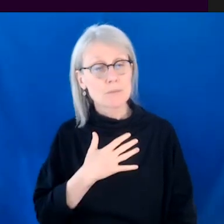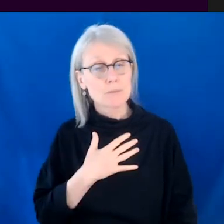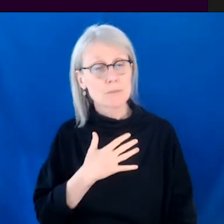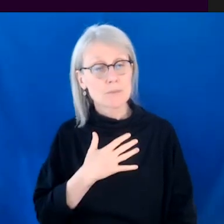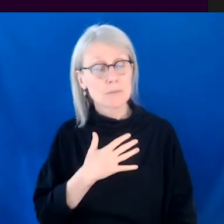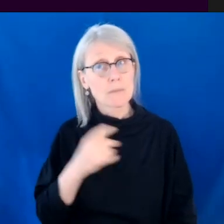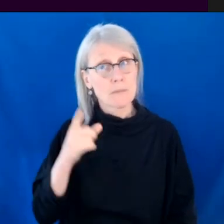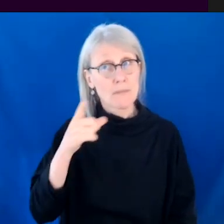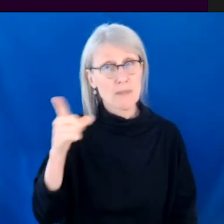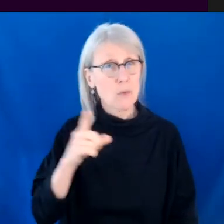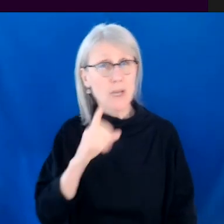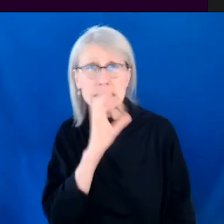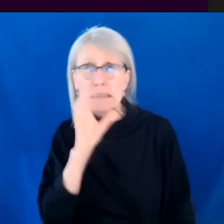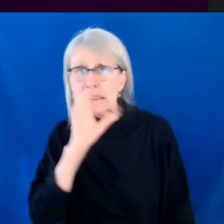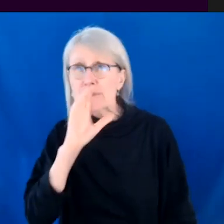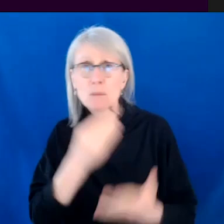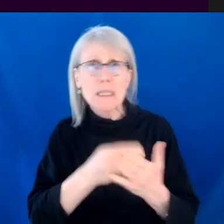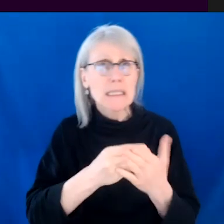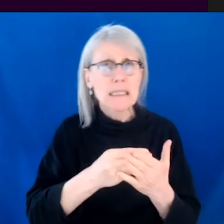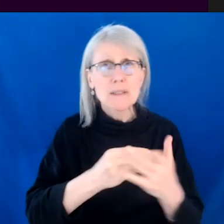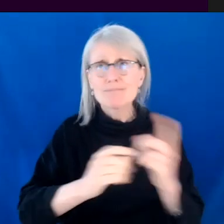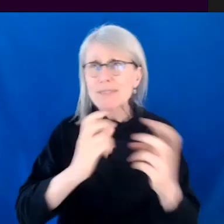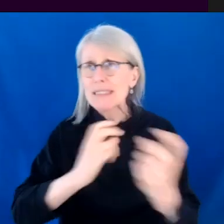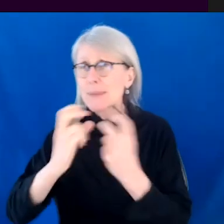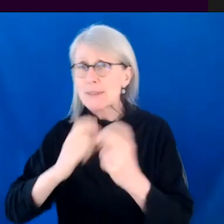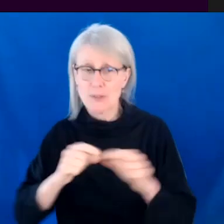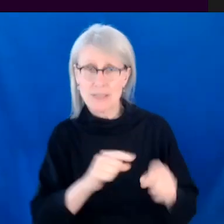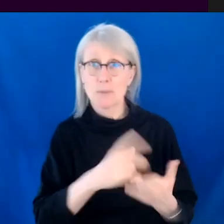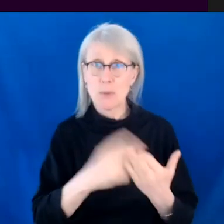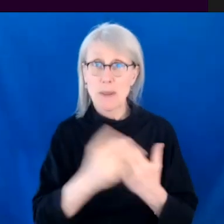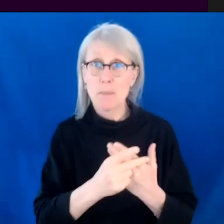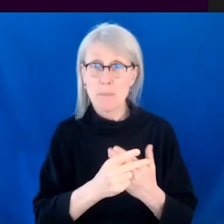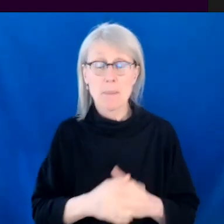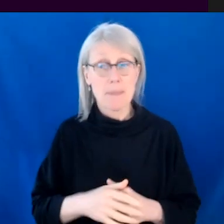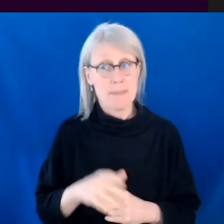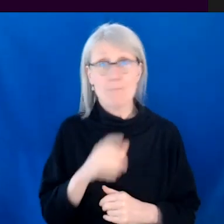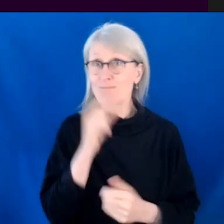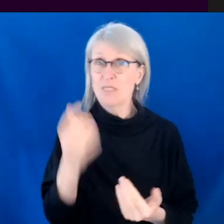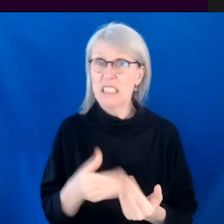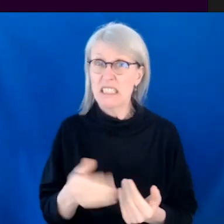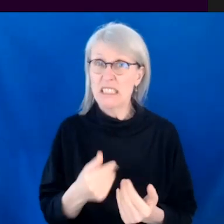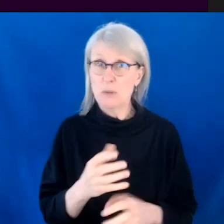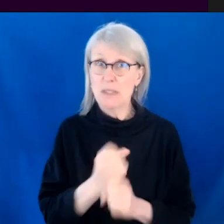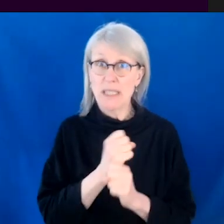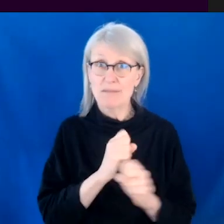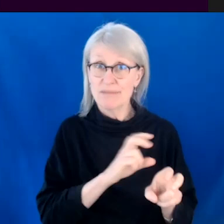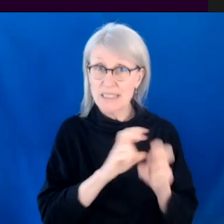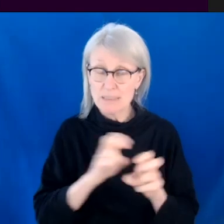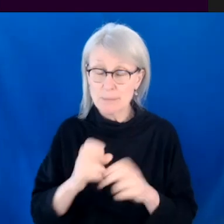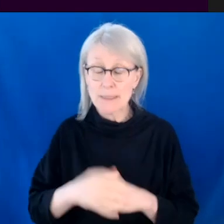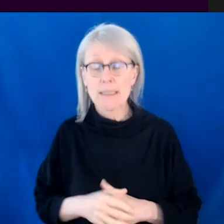they were trying to get financing for the show. So, and that was difficult. And then we had this